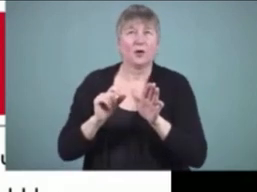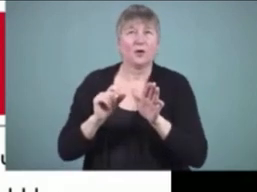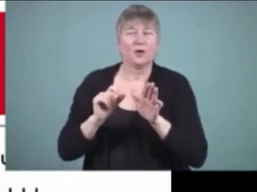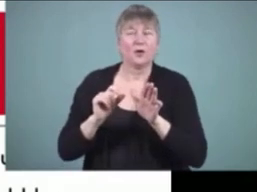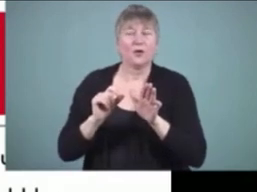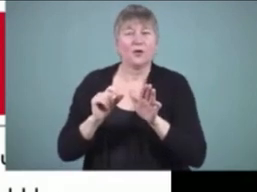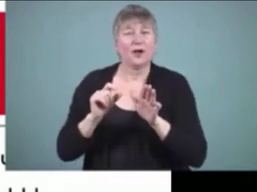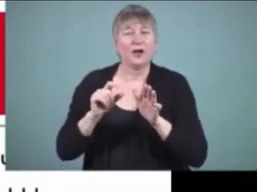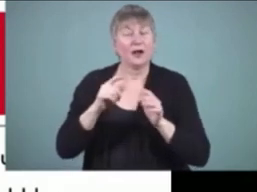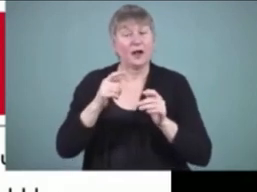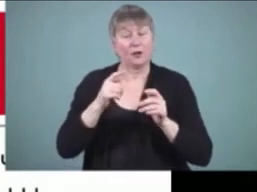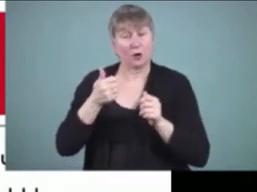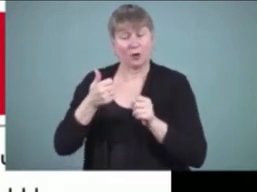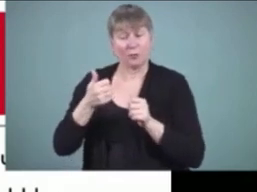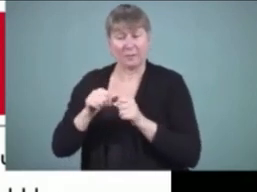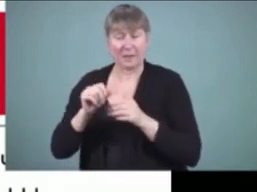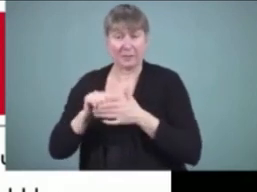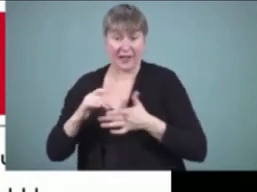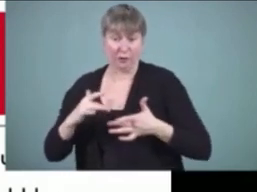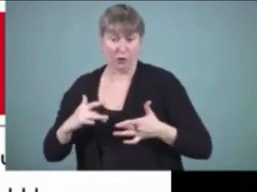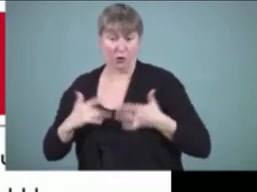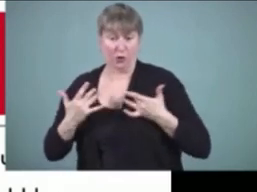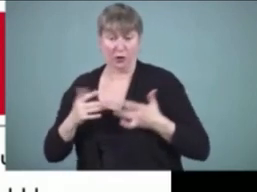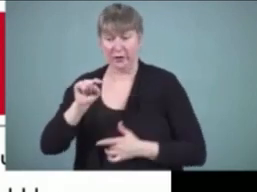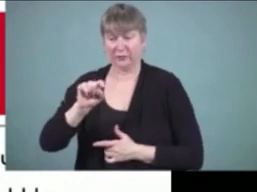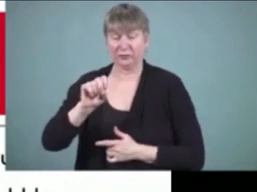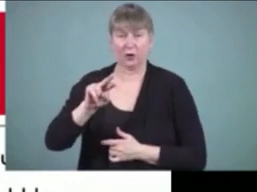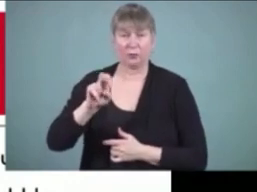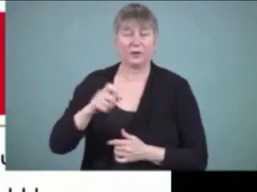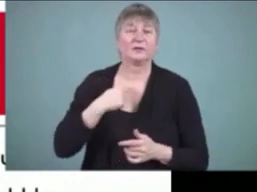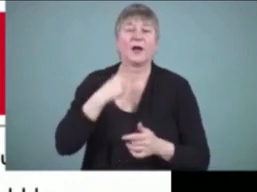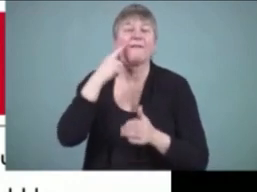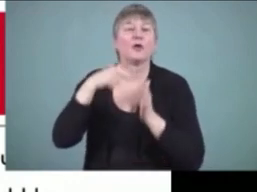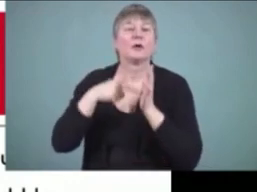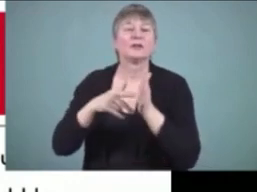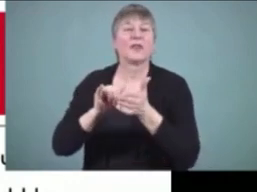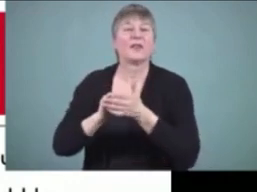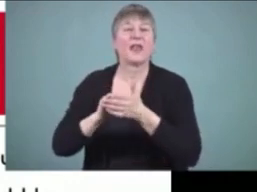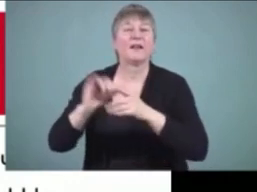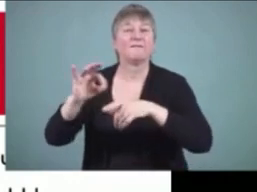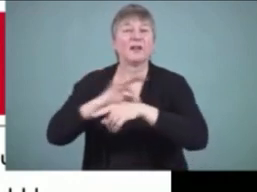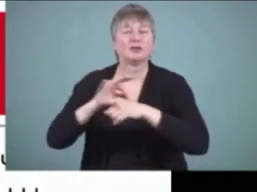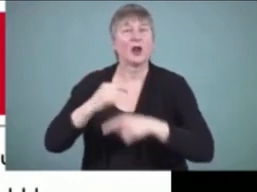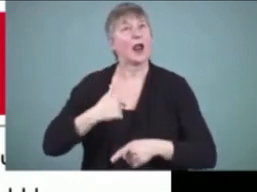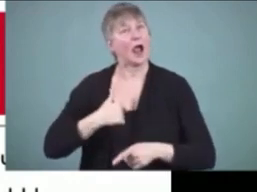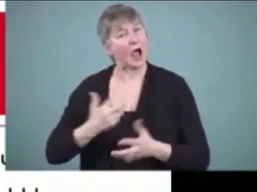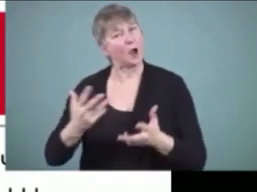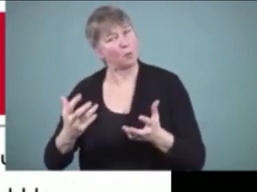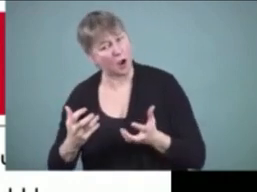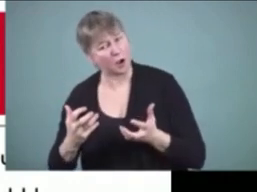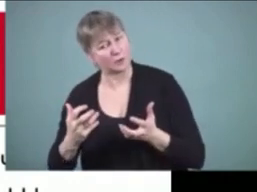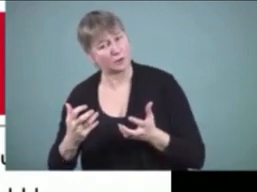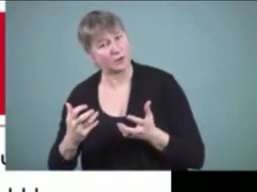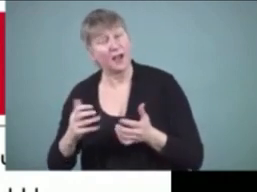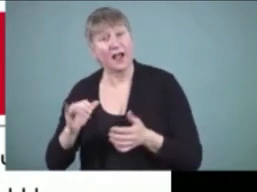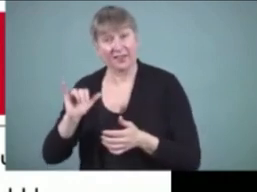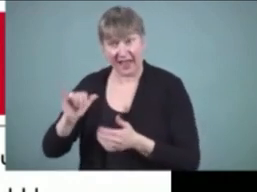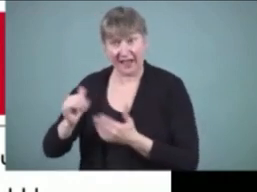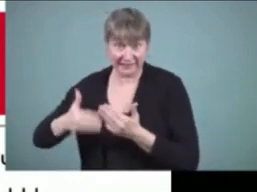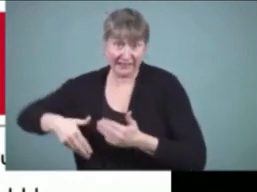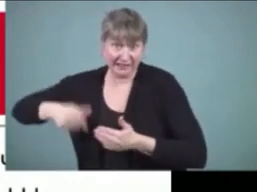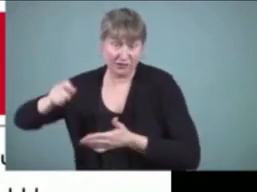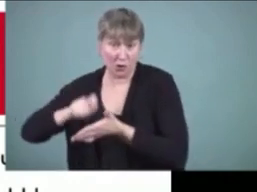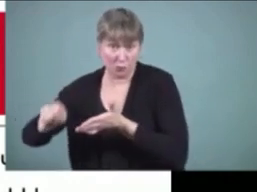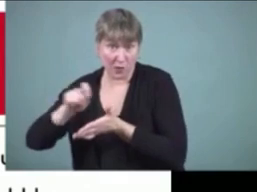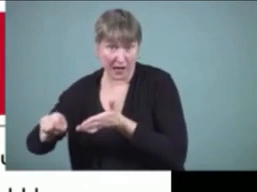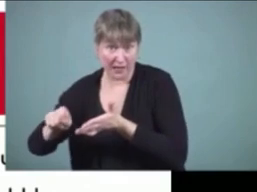the earlier genres like the I want function are much easier to write than the later functions like the